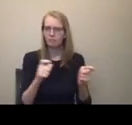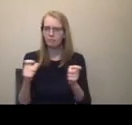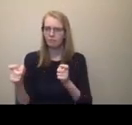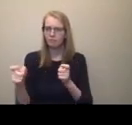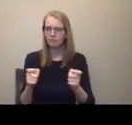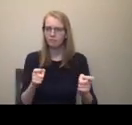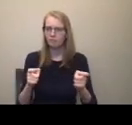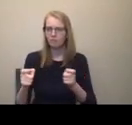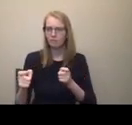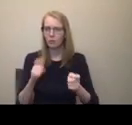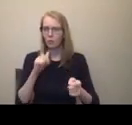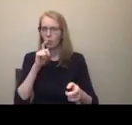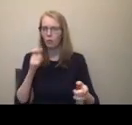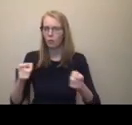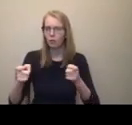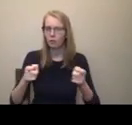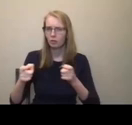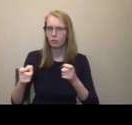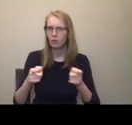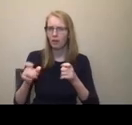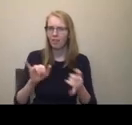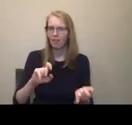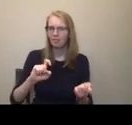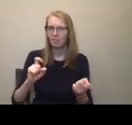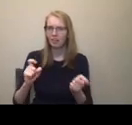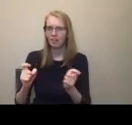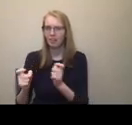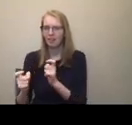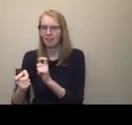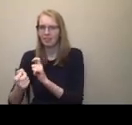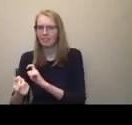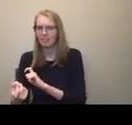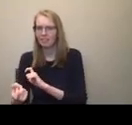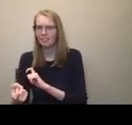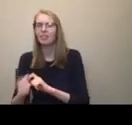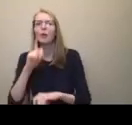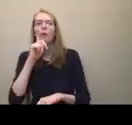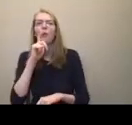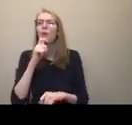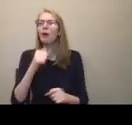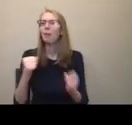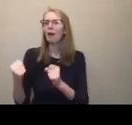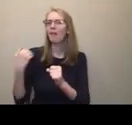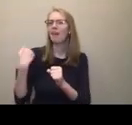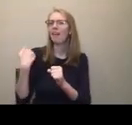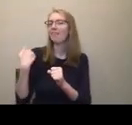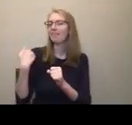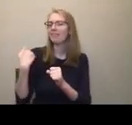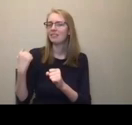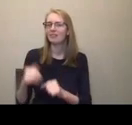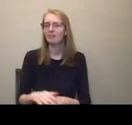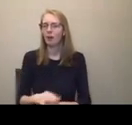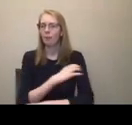models. So just remaining conscientious of where the power is held in those various approaches. That's so awesome. Thank you, Holly.